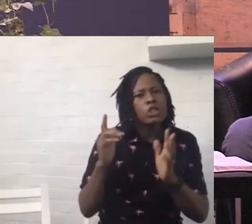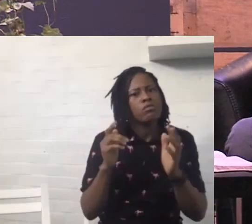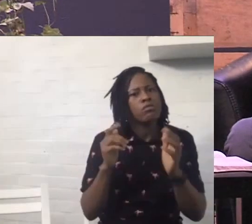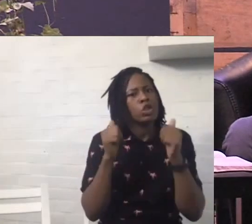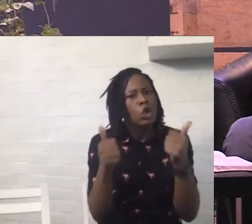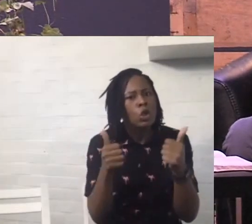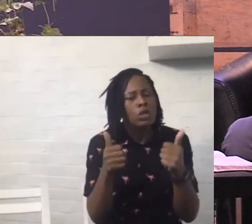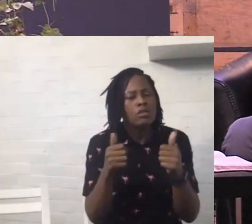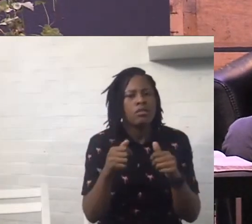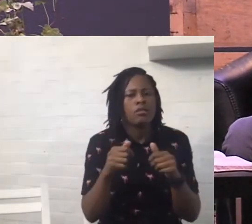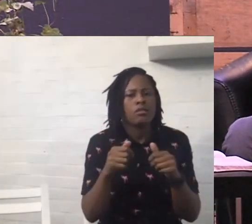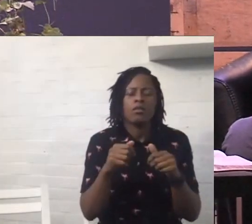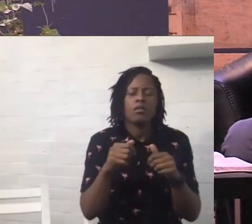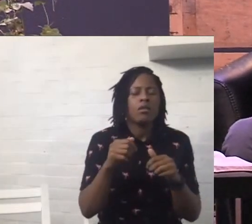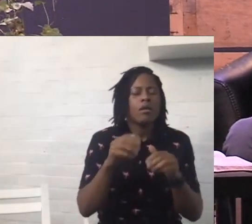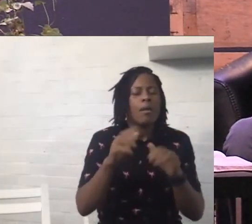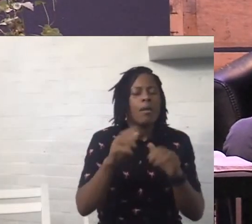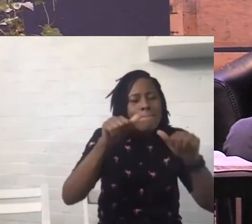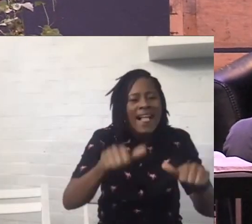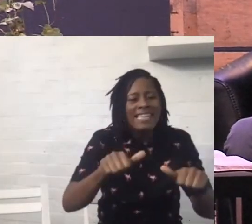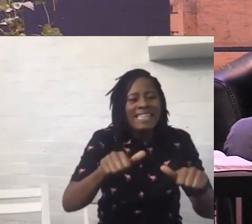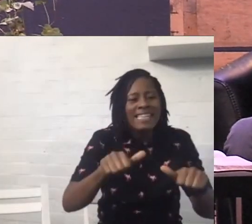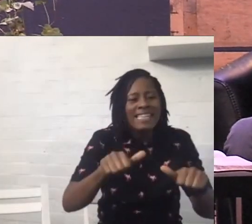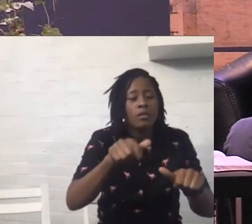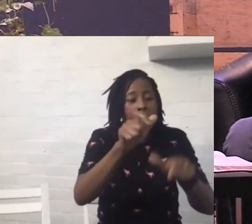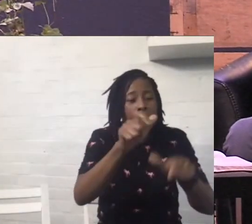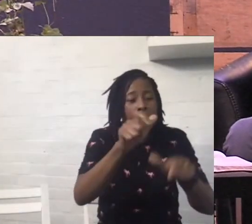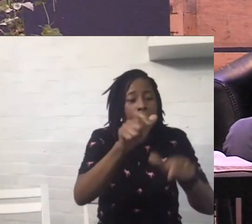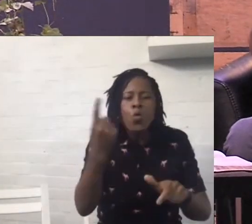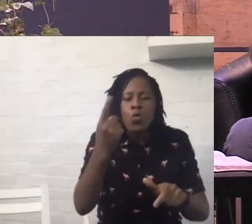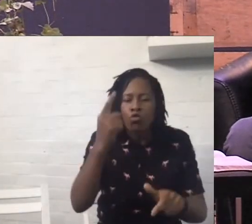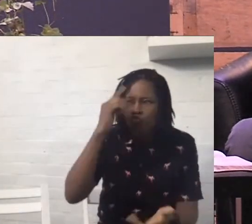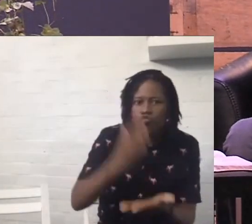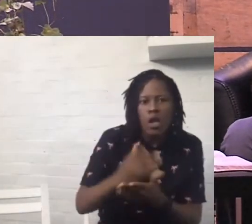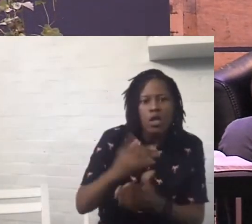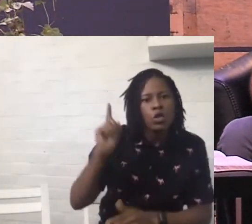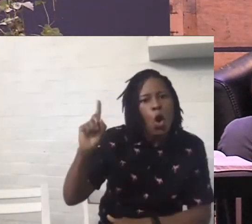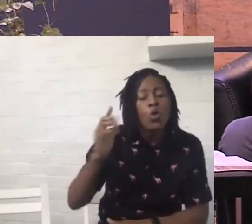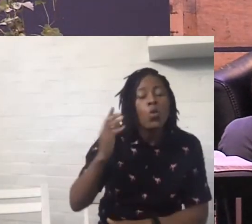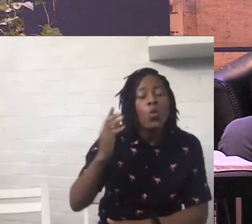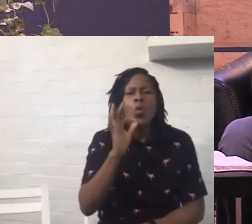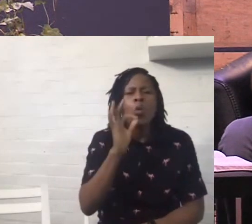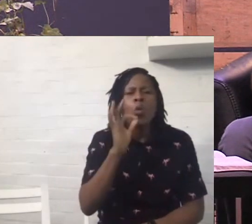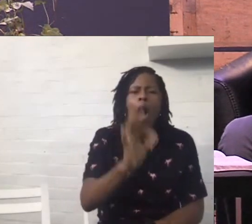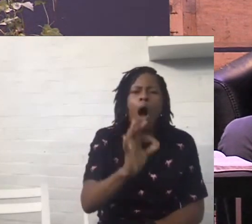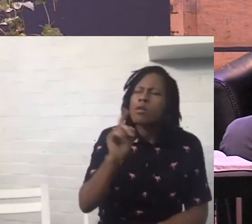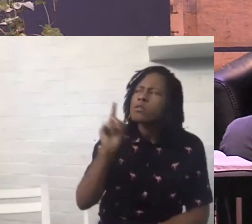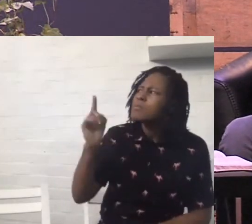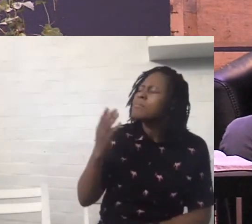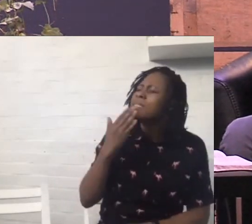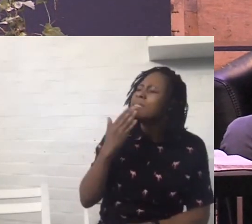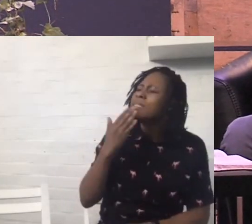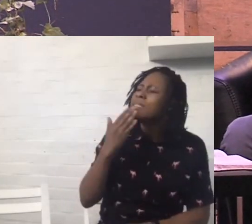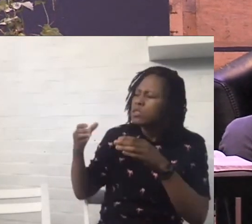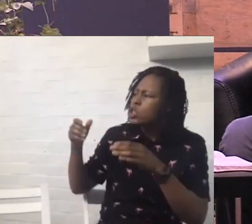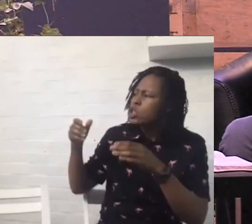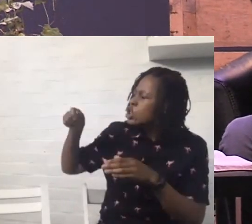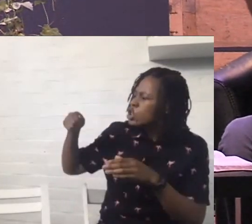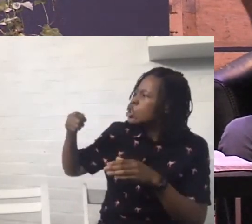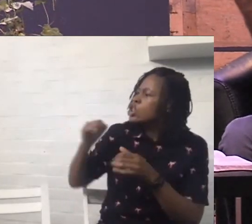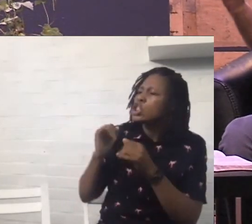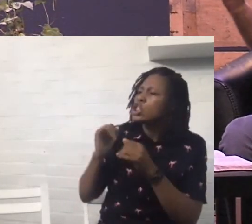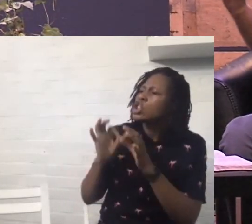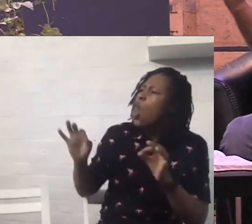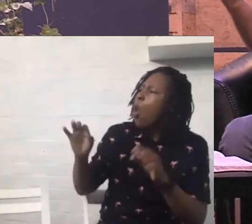trust in him so when you take when you ask God for your little spoonful of shalom he's not going to give you a spoonful of shalom